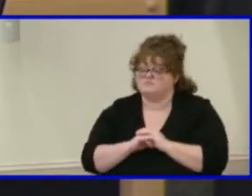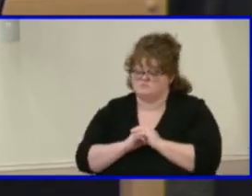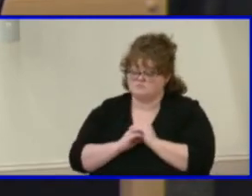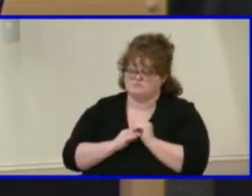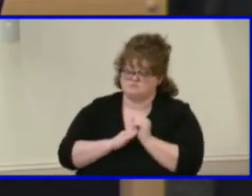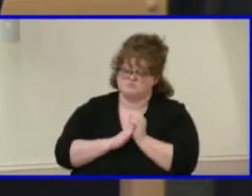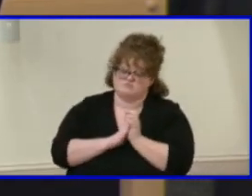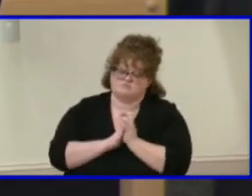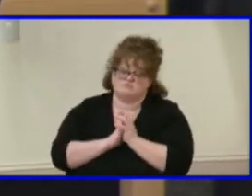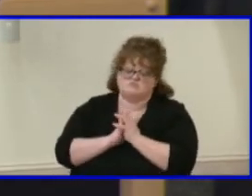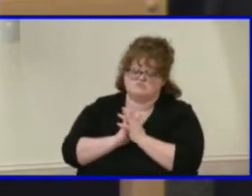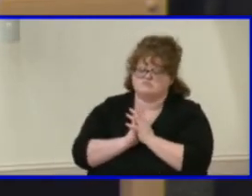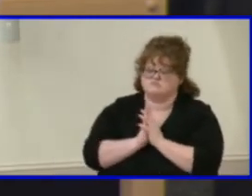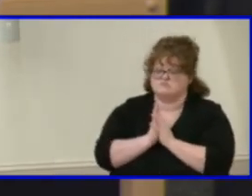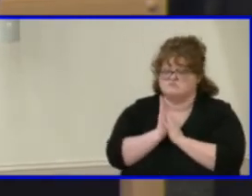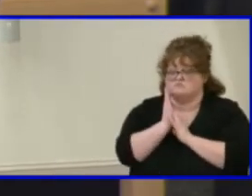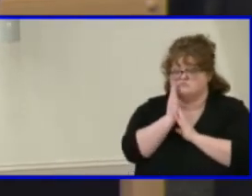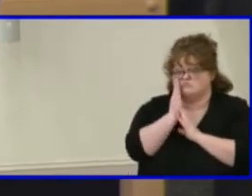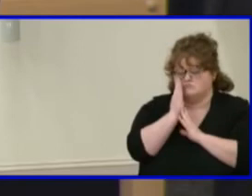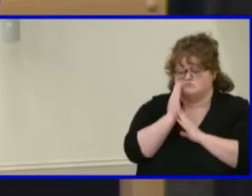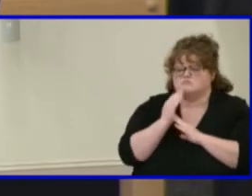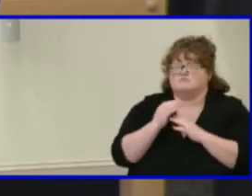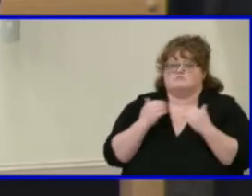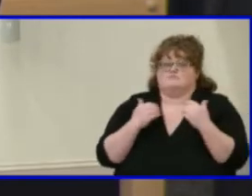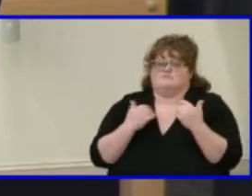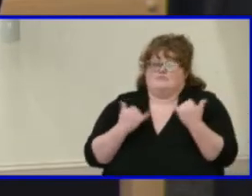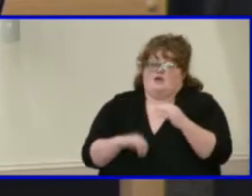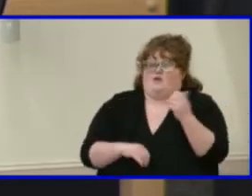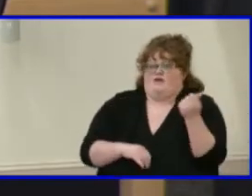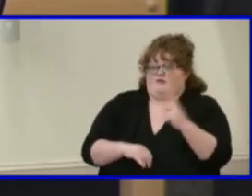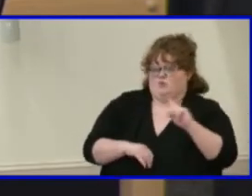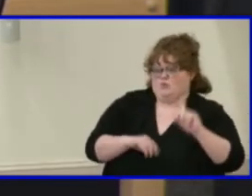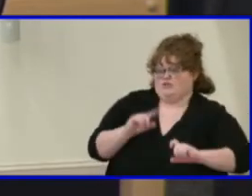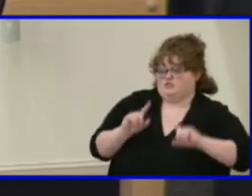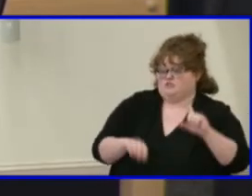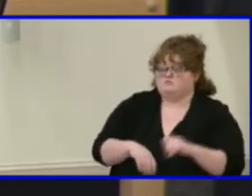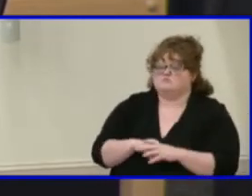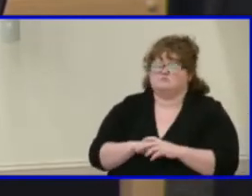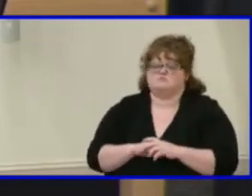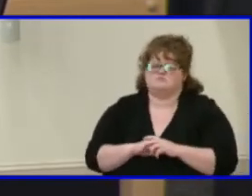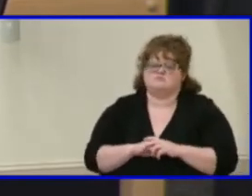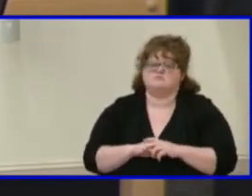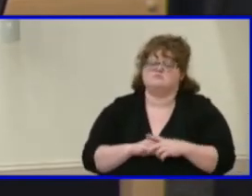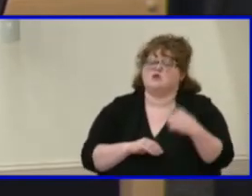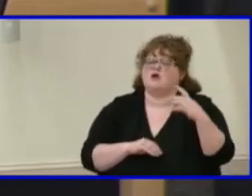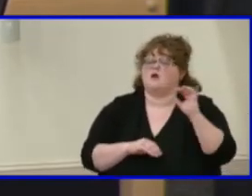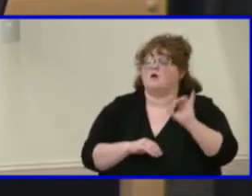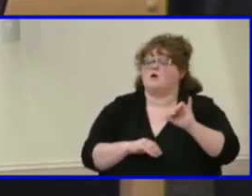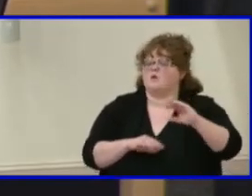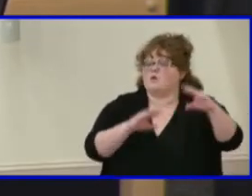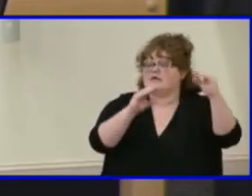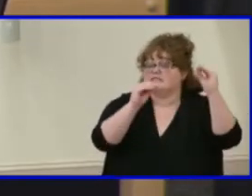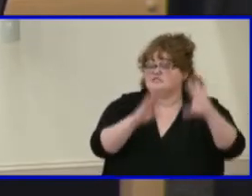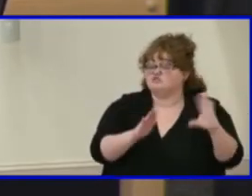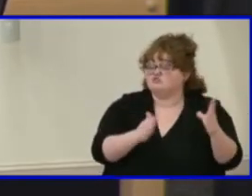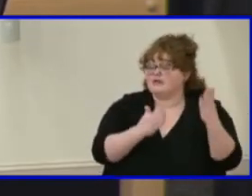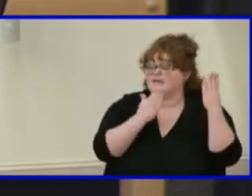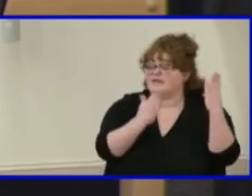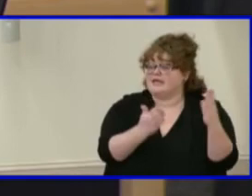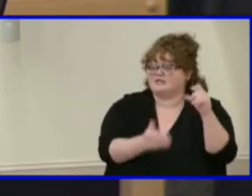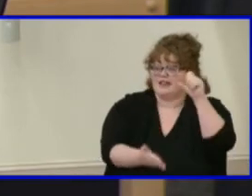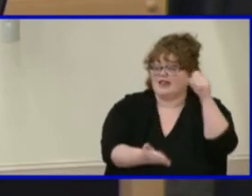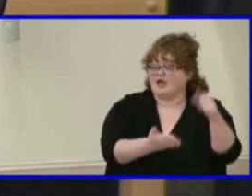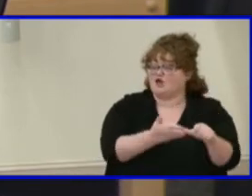few questions, um, around the teacher recommendation. Something that I hear feedback on is that it's